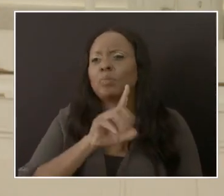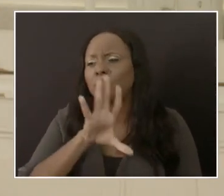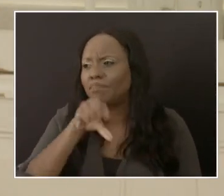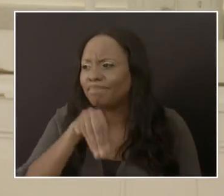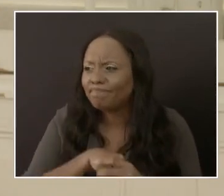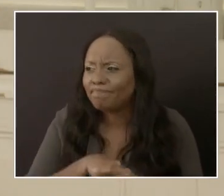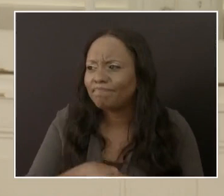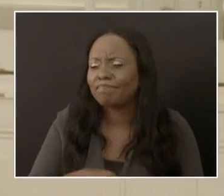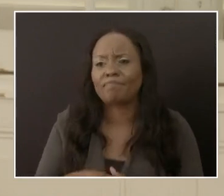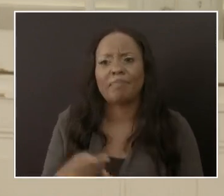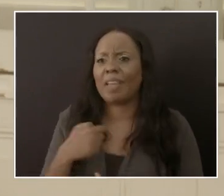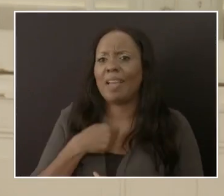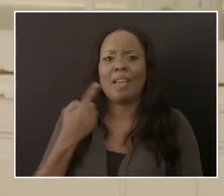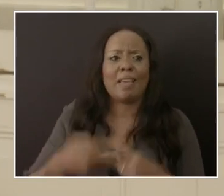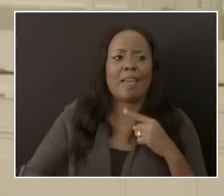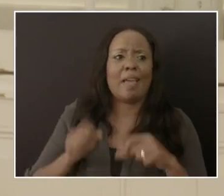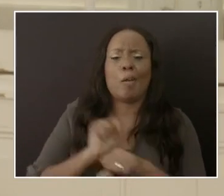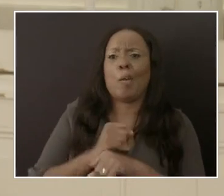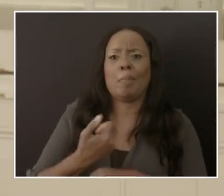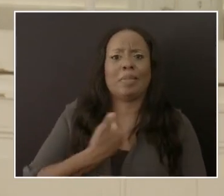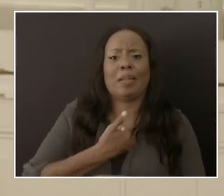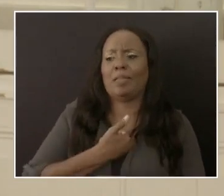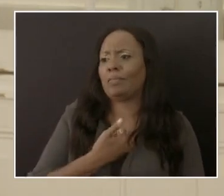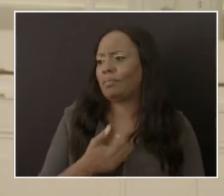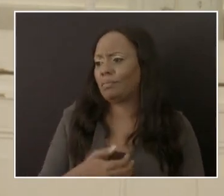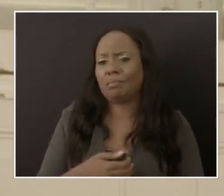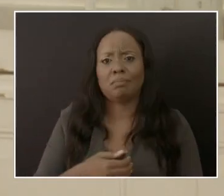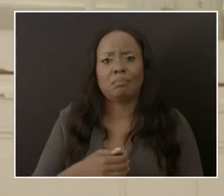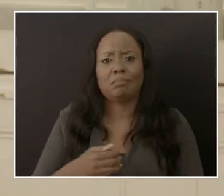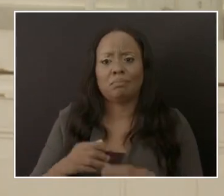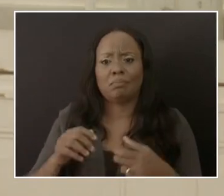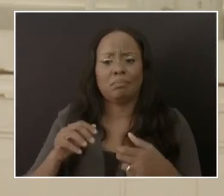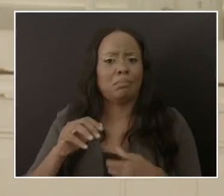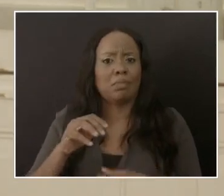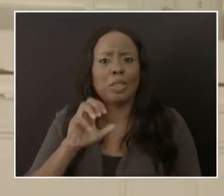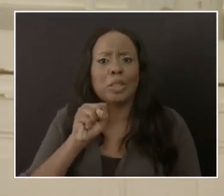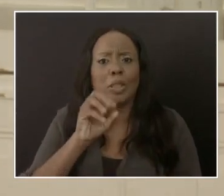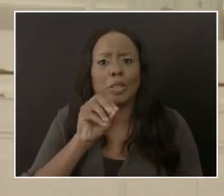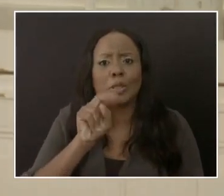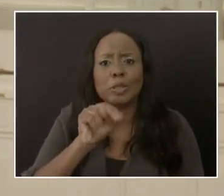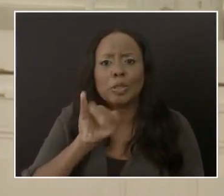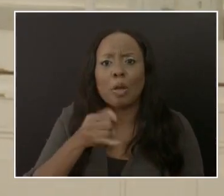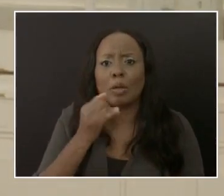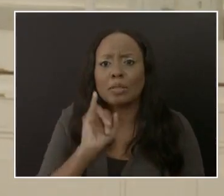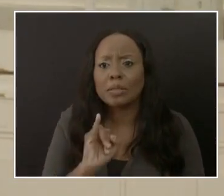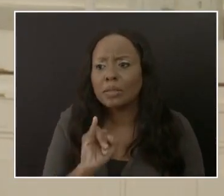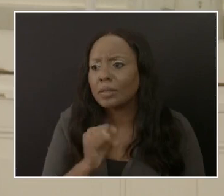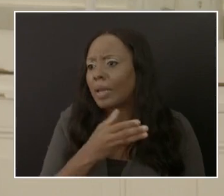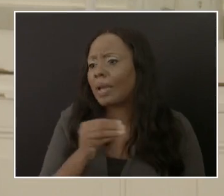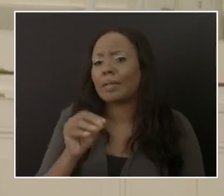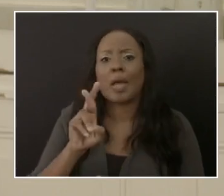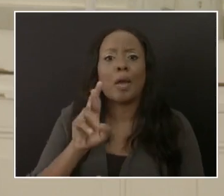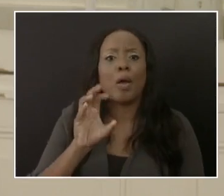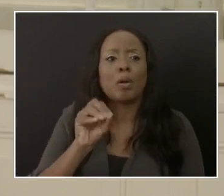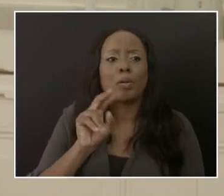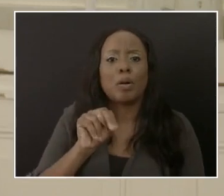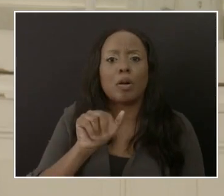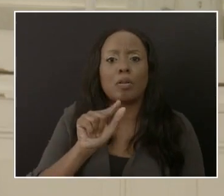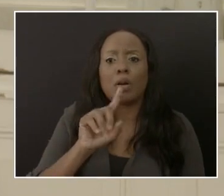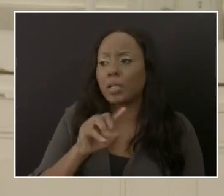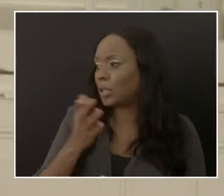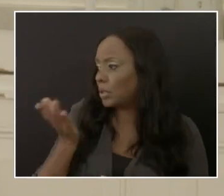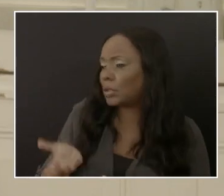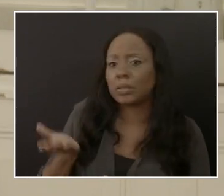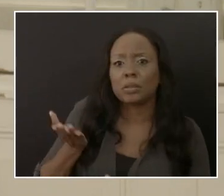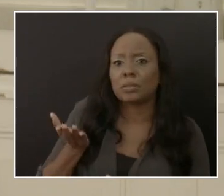I can't do it alone, Mr. Chapman and his team can't do it alone, and Sanji can't do it alone. So that